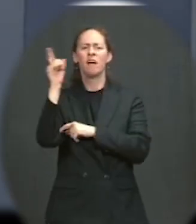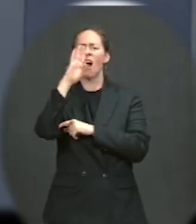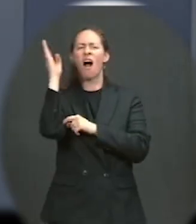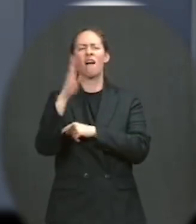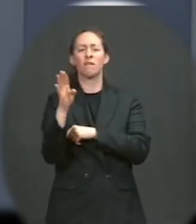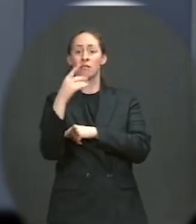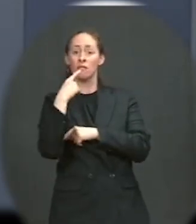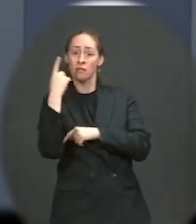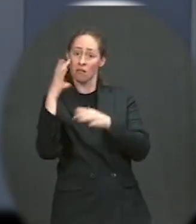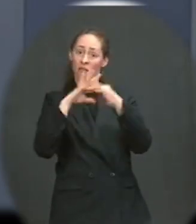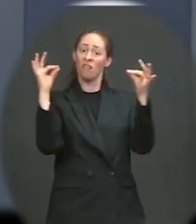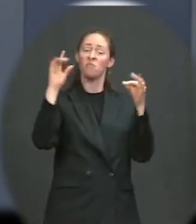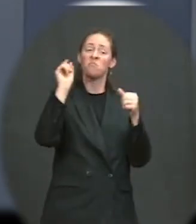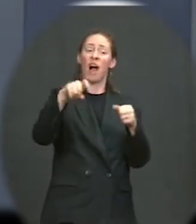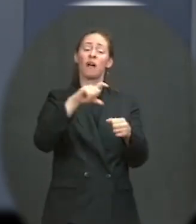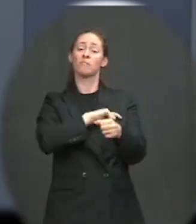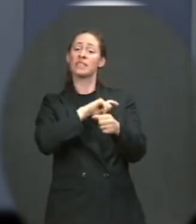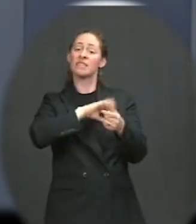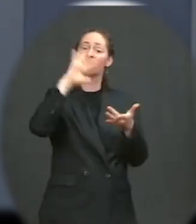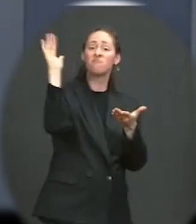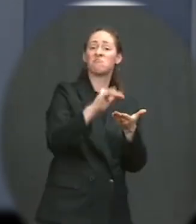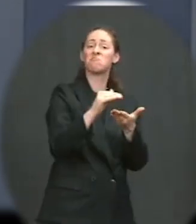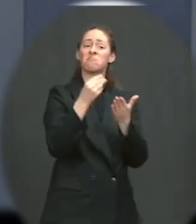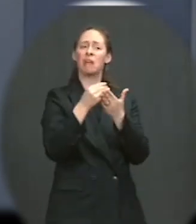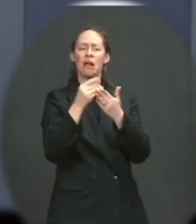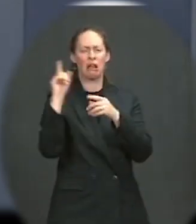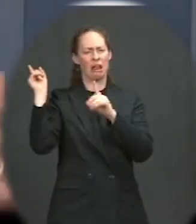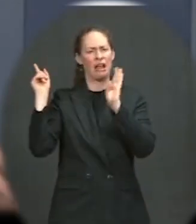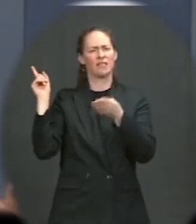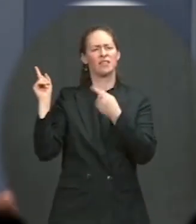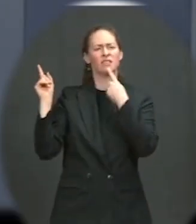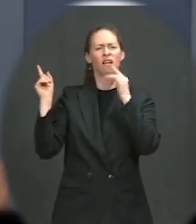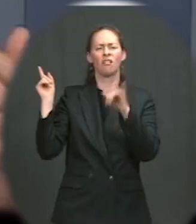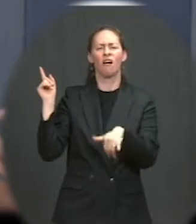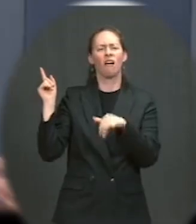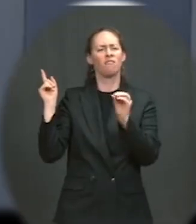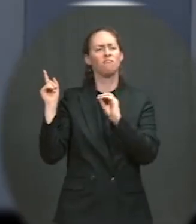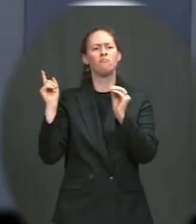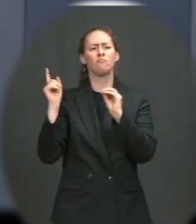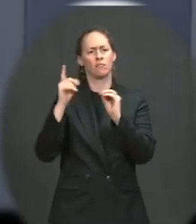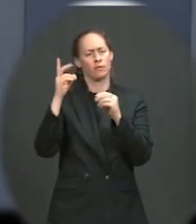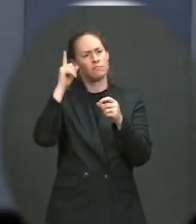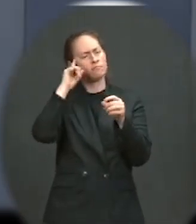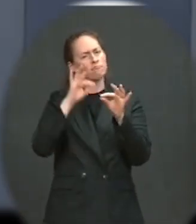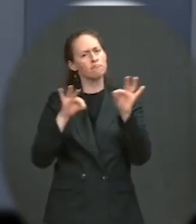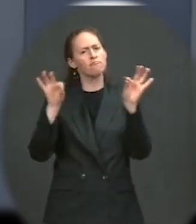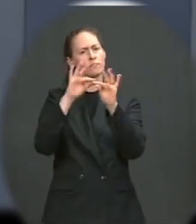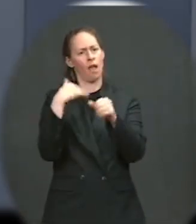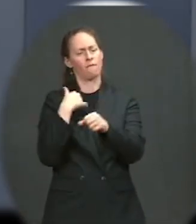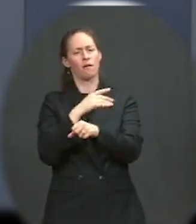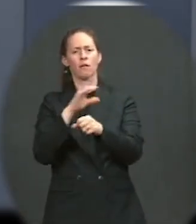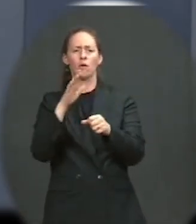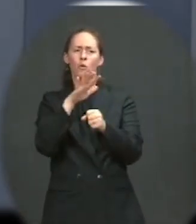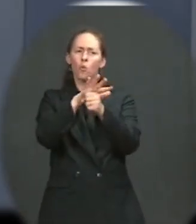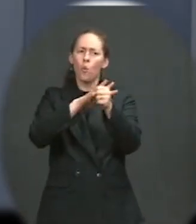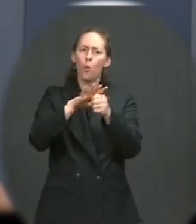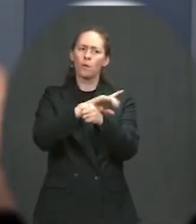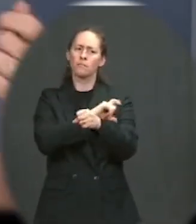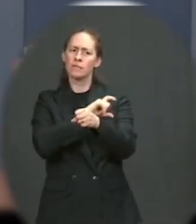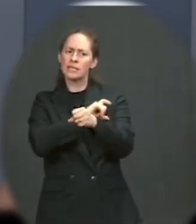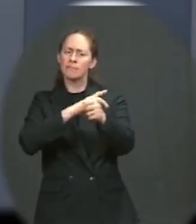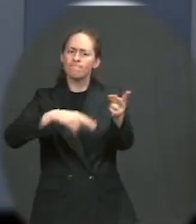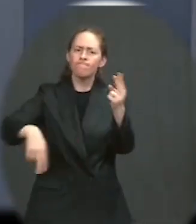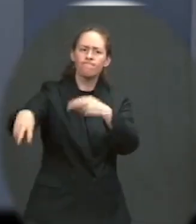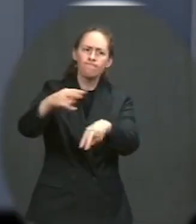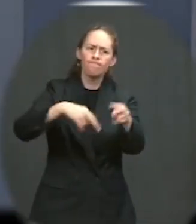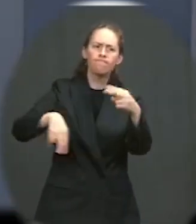of ensuring that local community policing is funded and adequately supported by the federal government. He's also